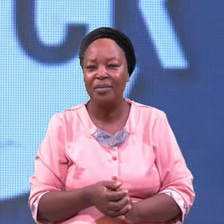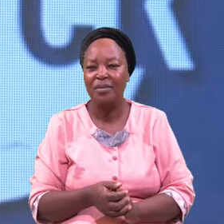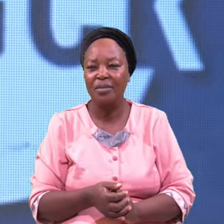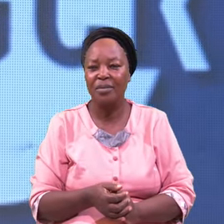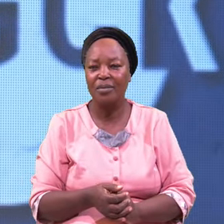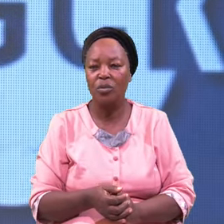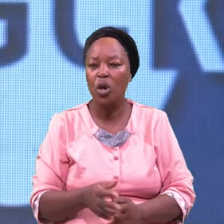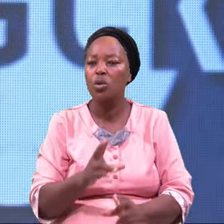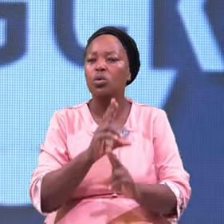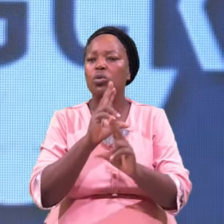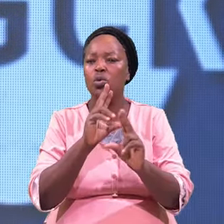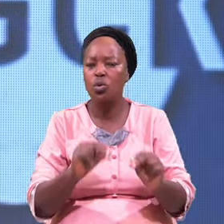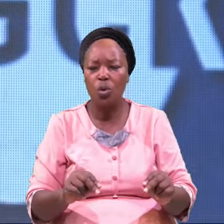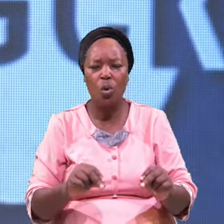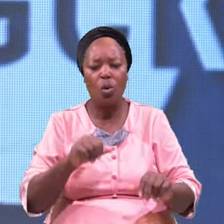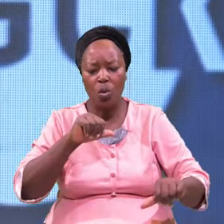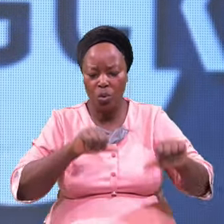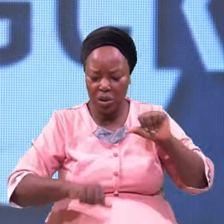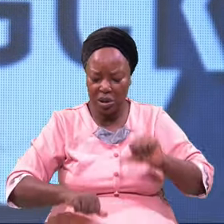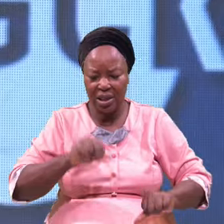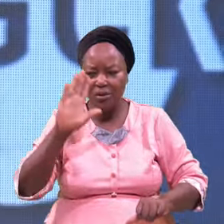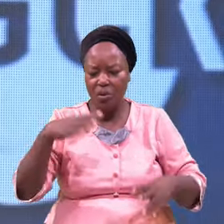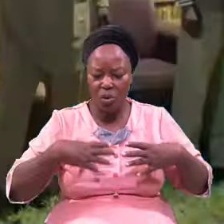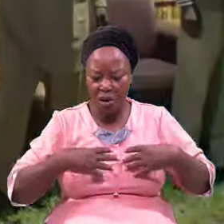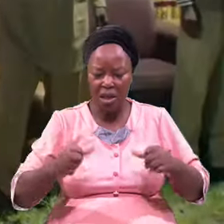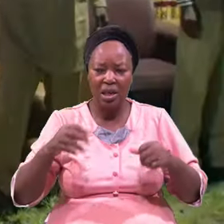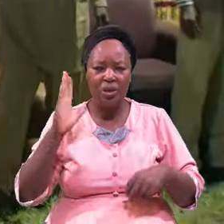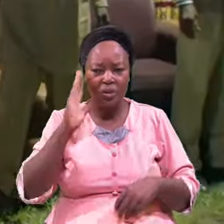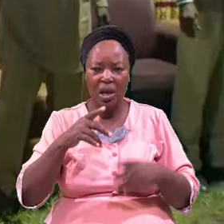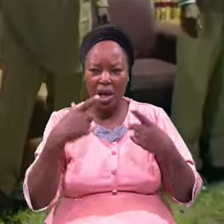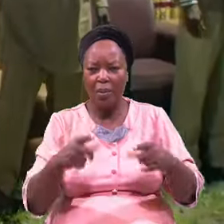Know Doubt Your Healing Will Happen Now